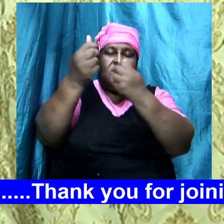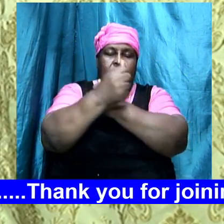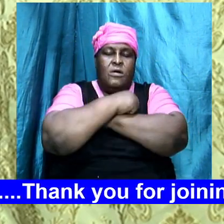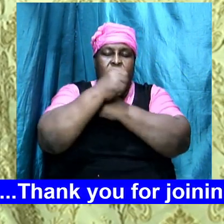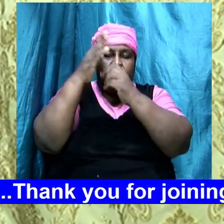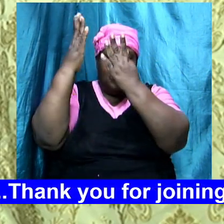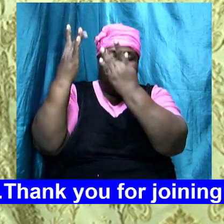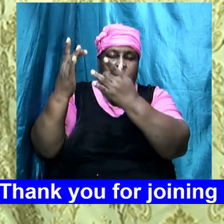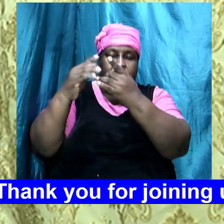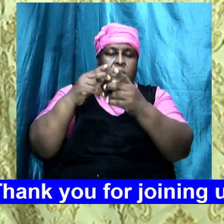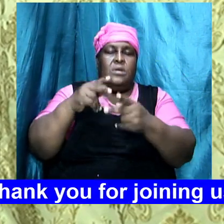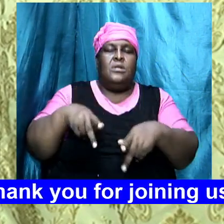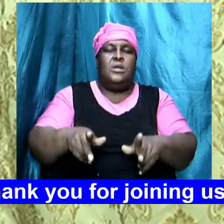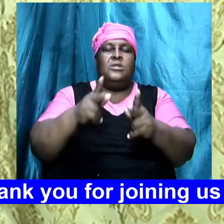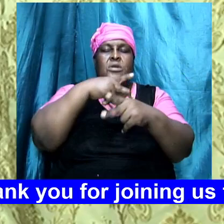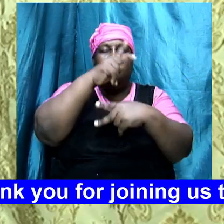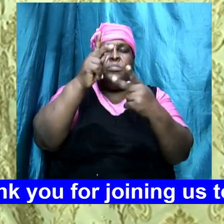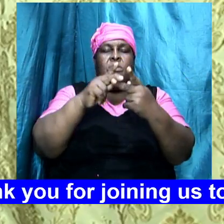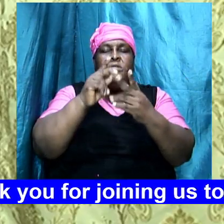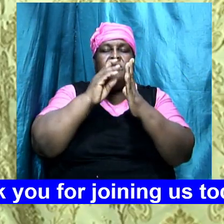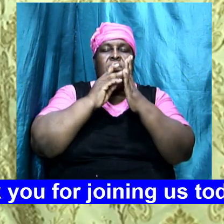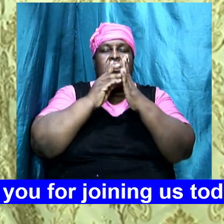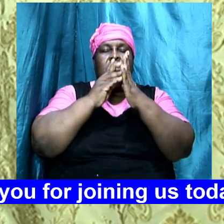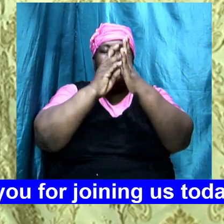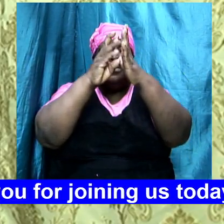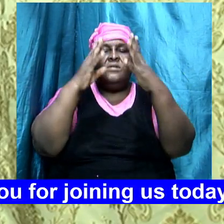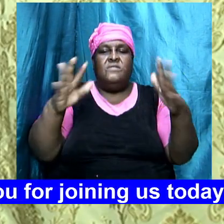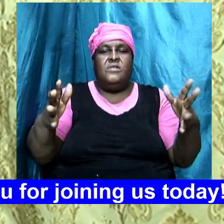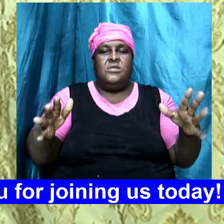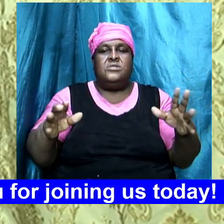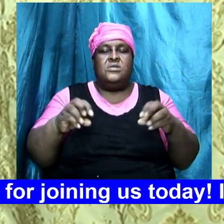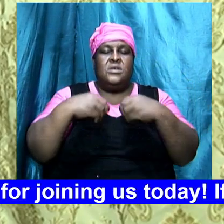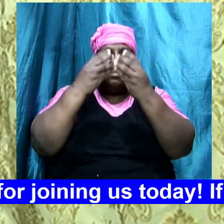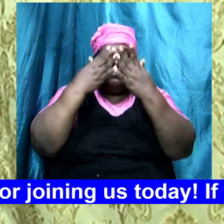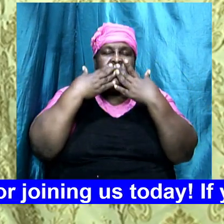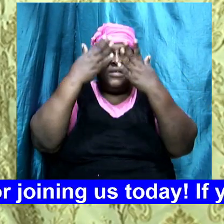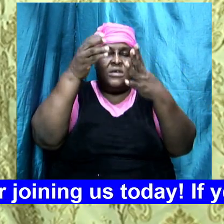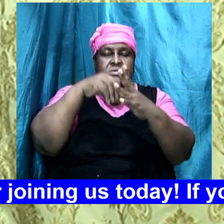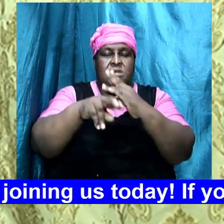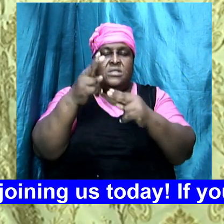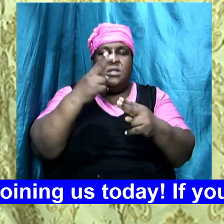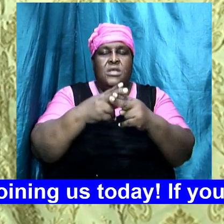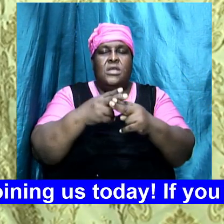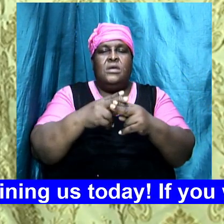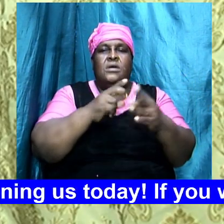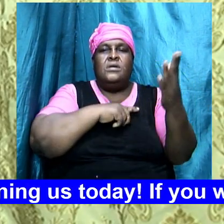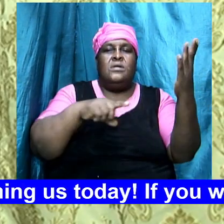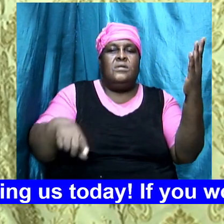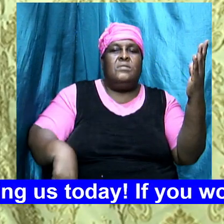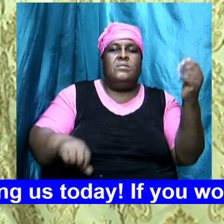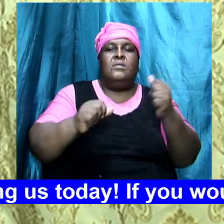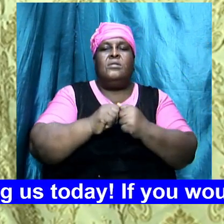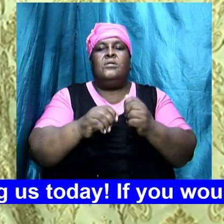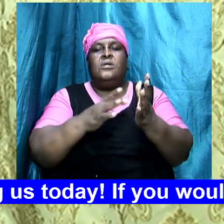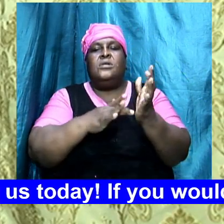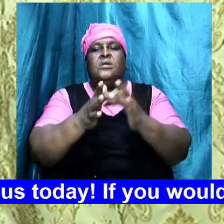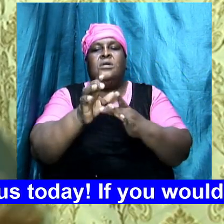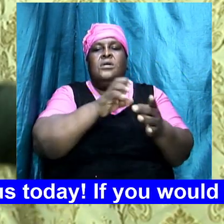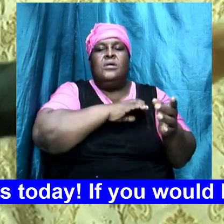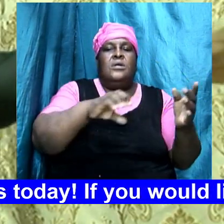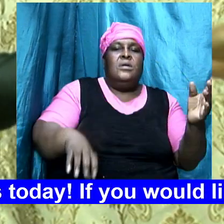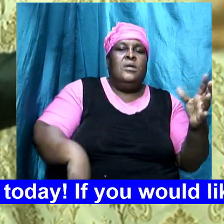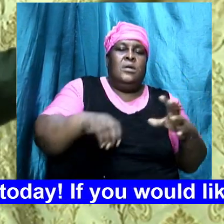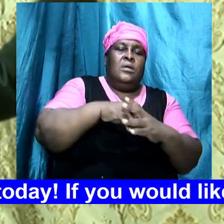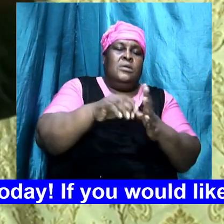let your perfect will be done as we give a thanks right now in the name of Jesus Christ in Jesus